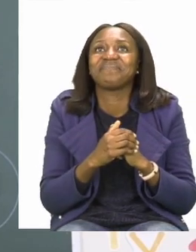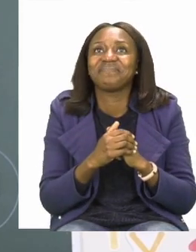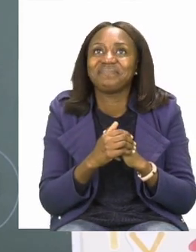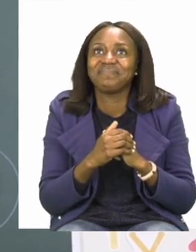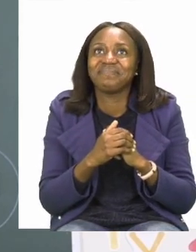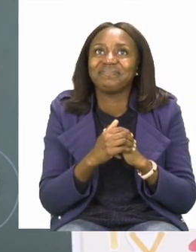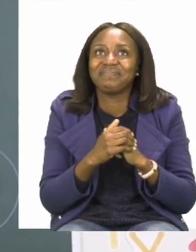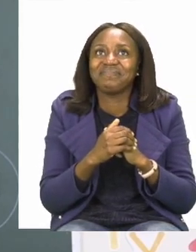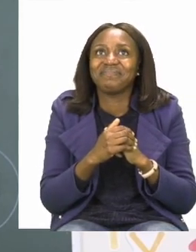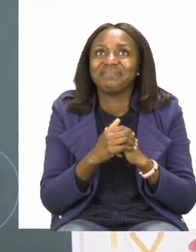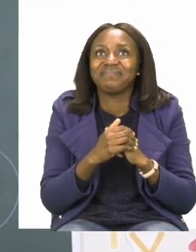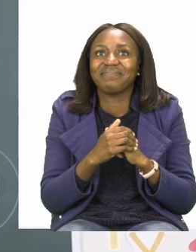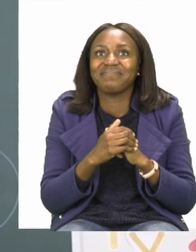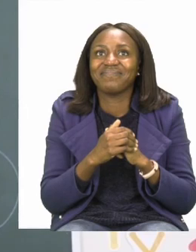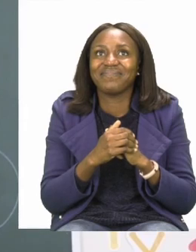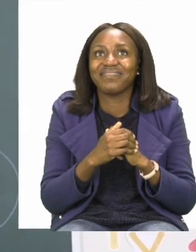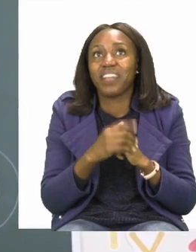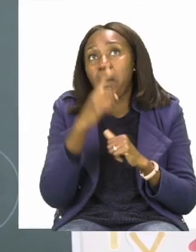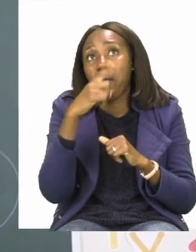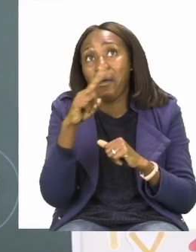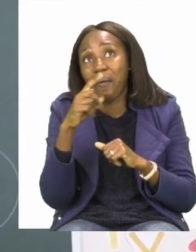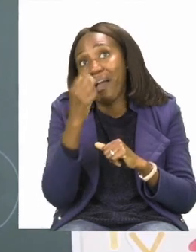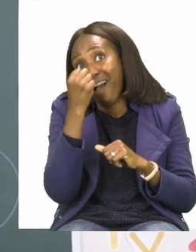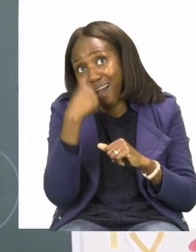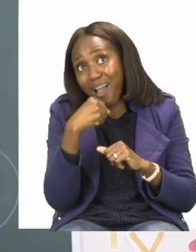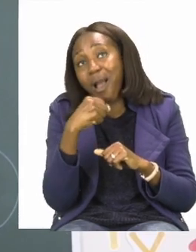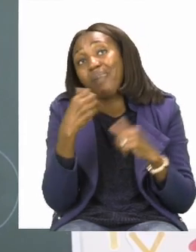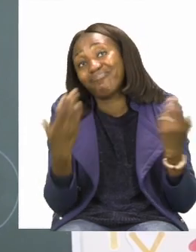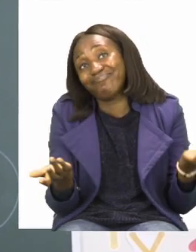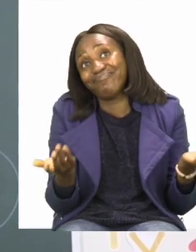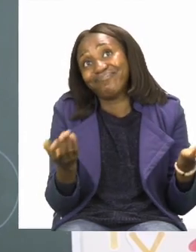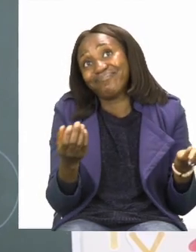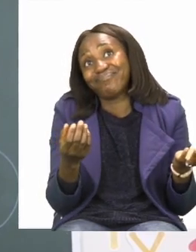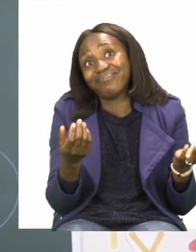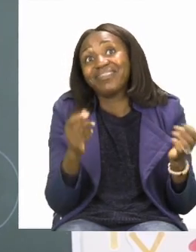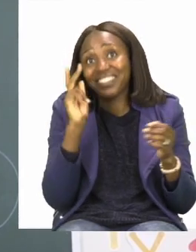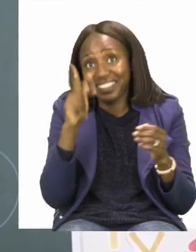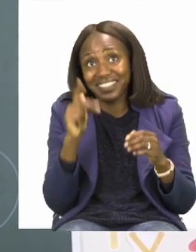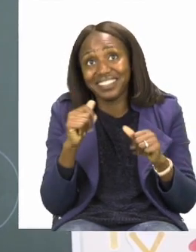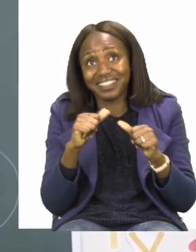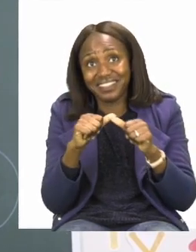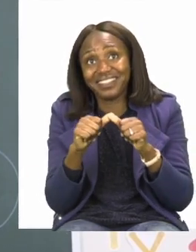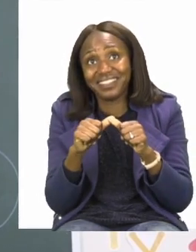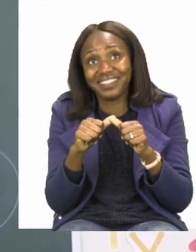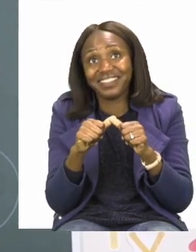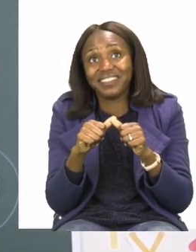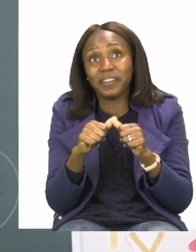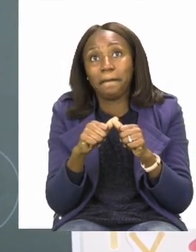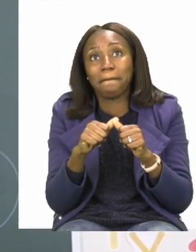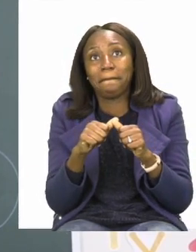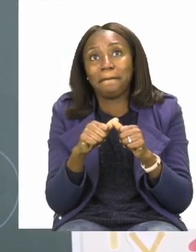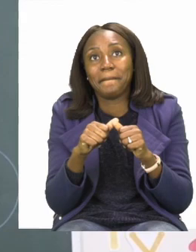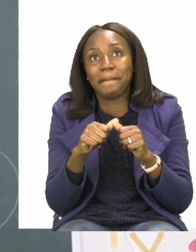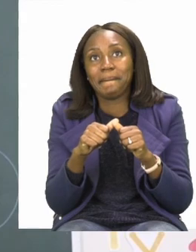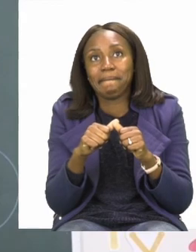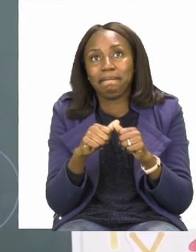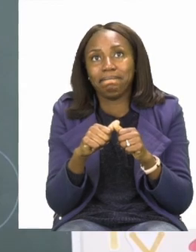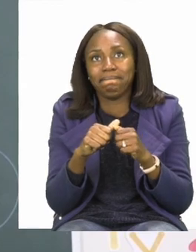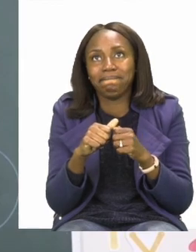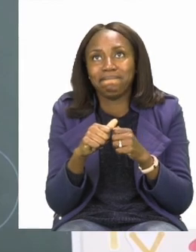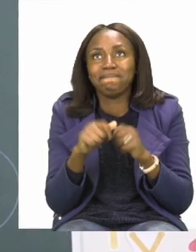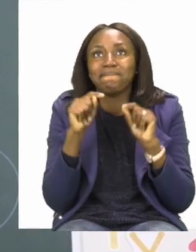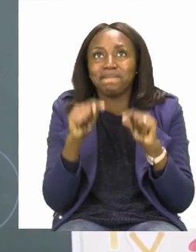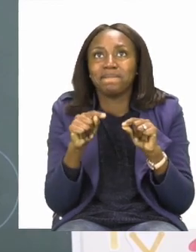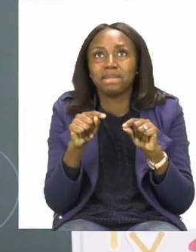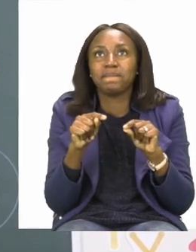Seems like the only thing I got correct was the apple. Let's see. We are still doing our exercise. So, the next thing that